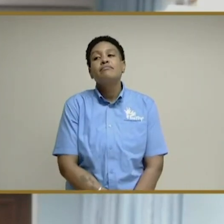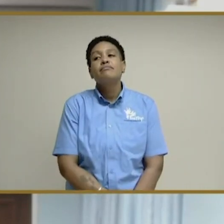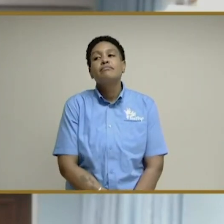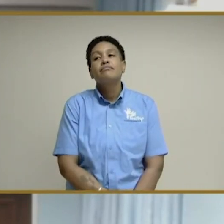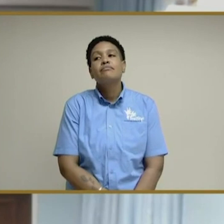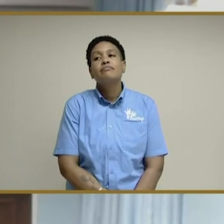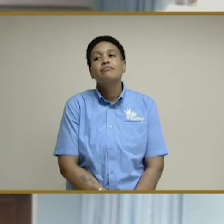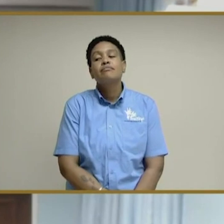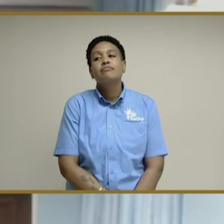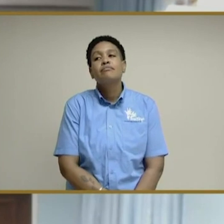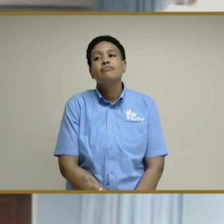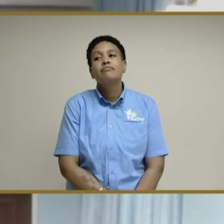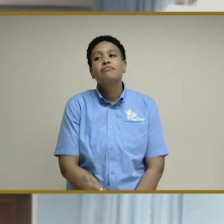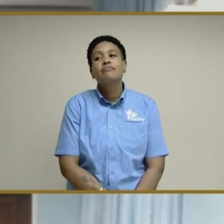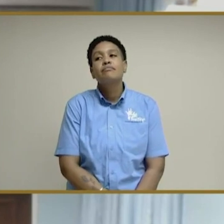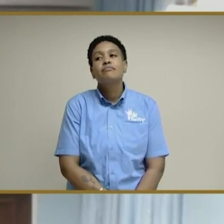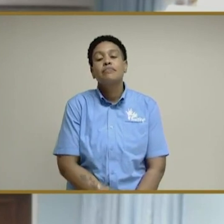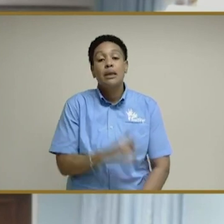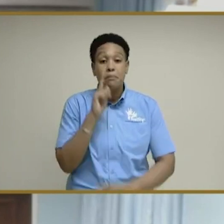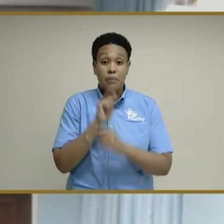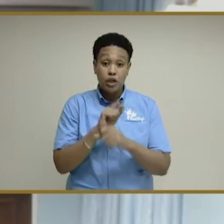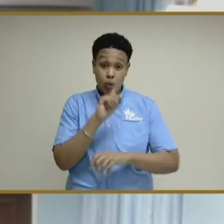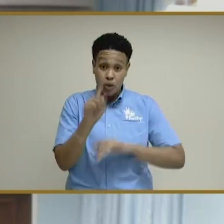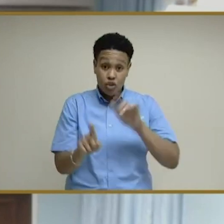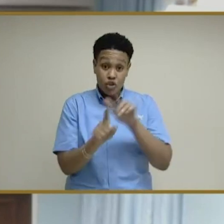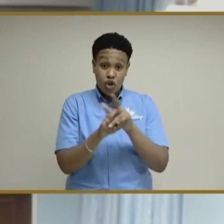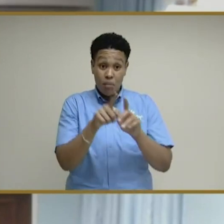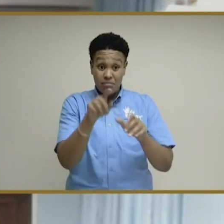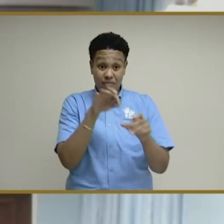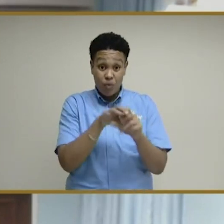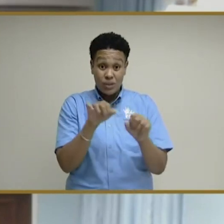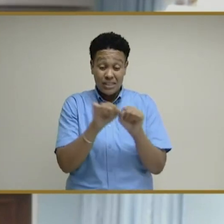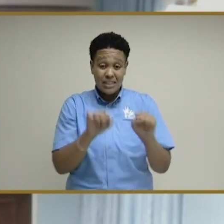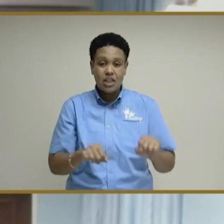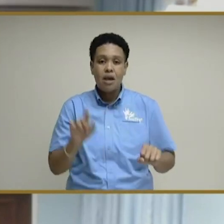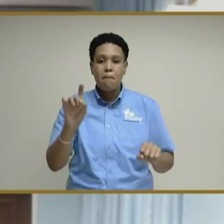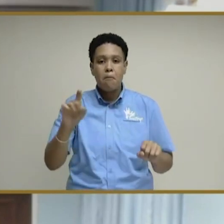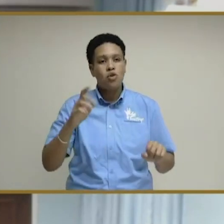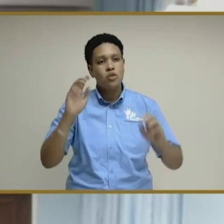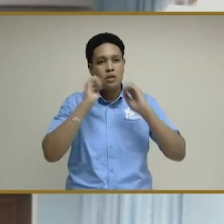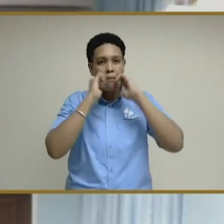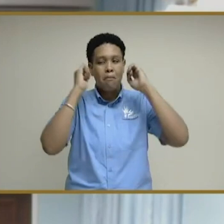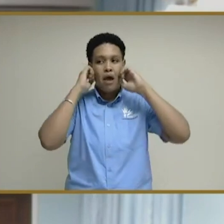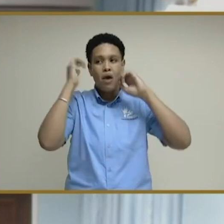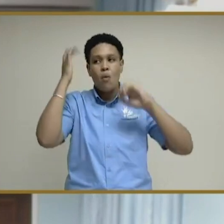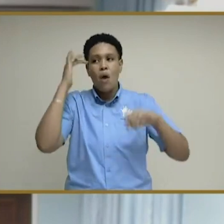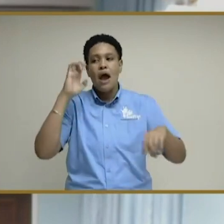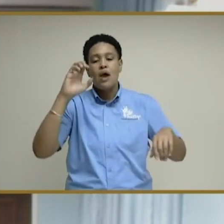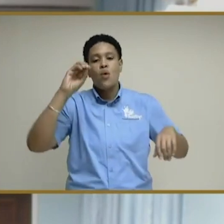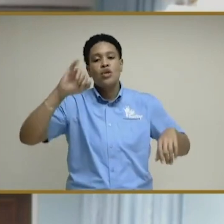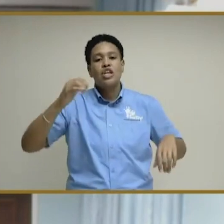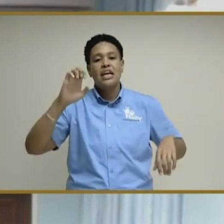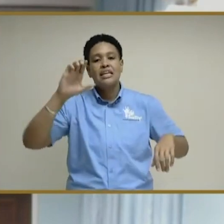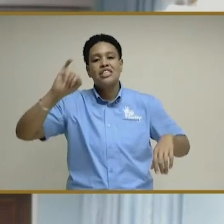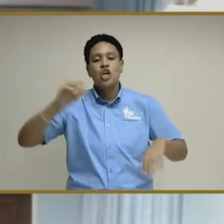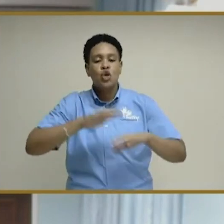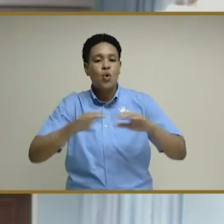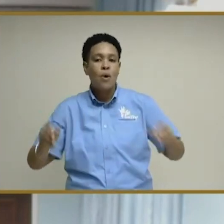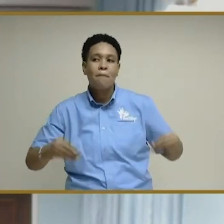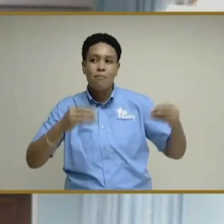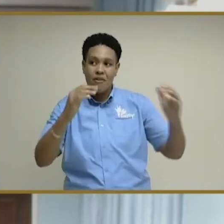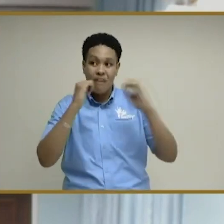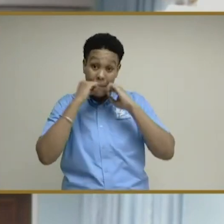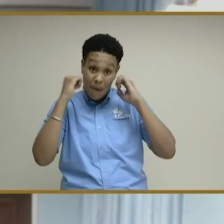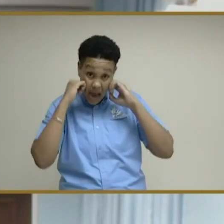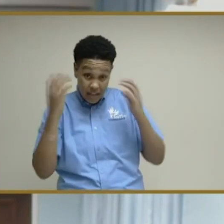you come to the polling station that you have on a mask, there are persons who might ask whether why the EOJ or ECJ does not provide masks.